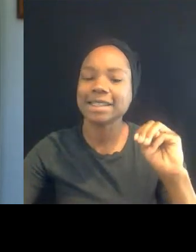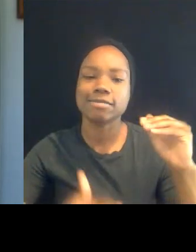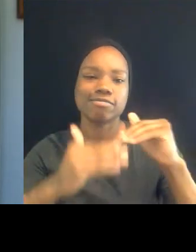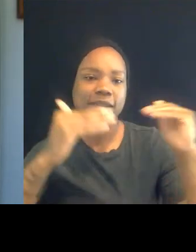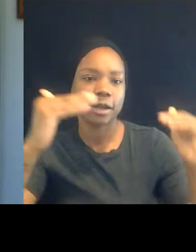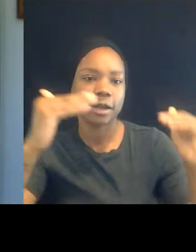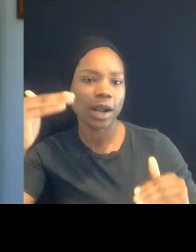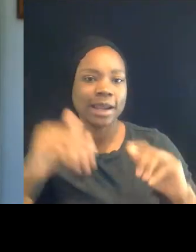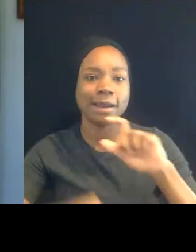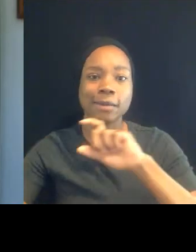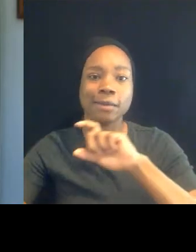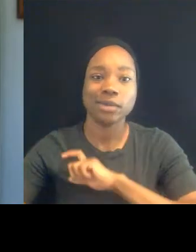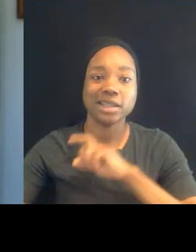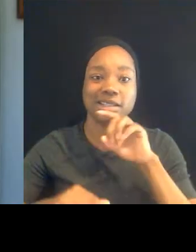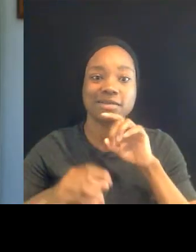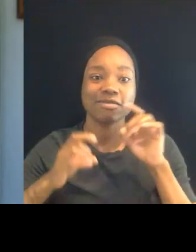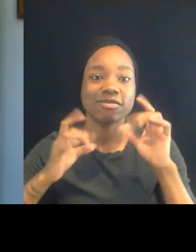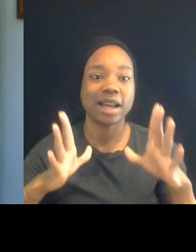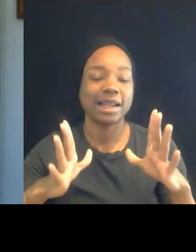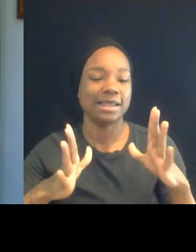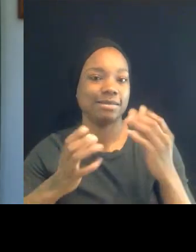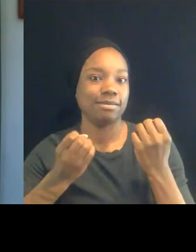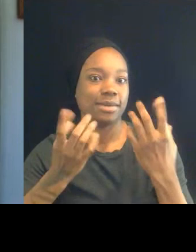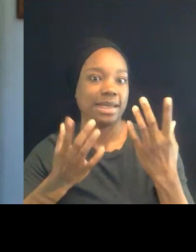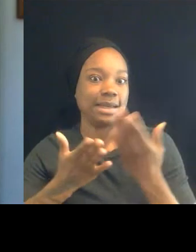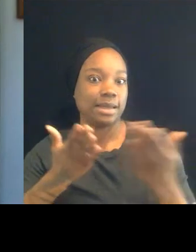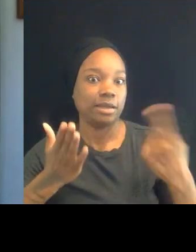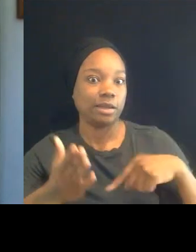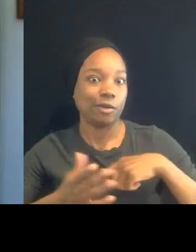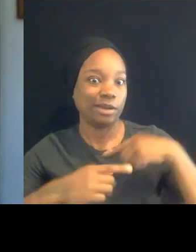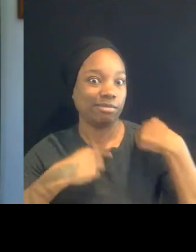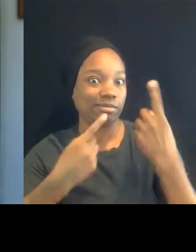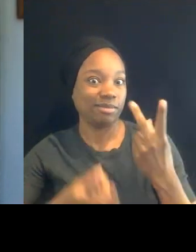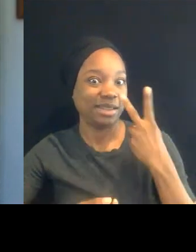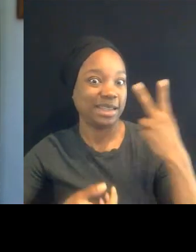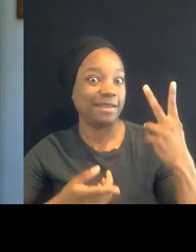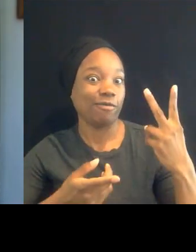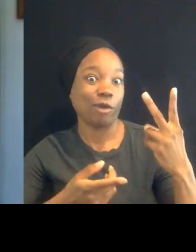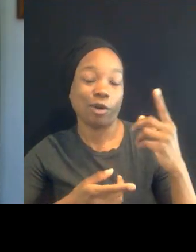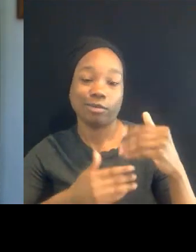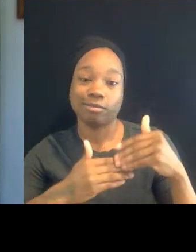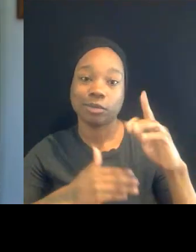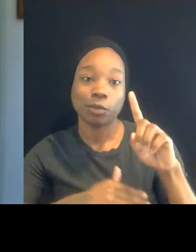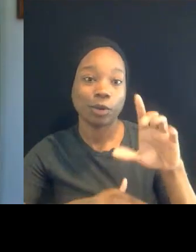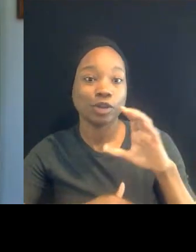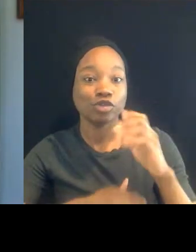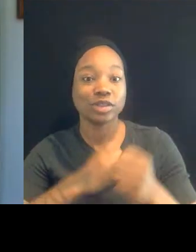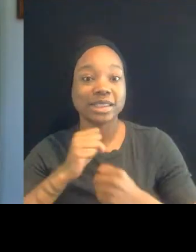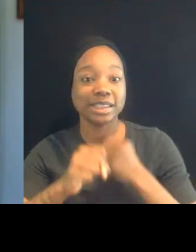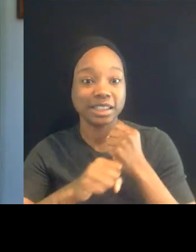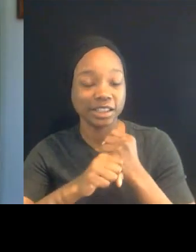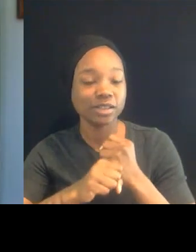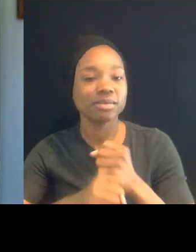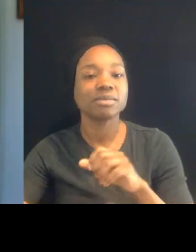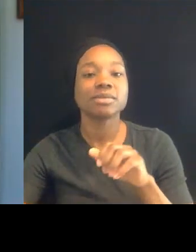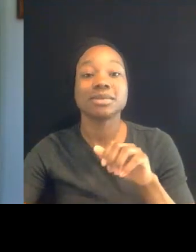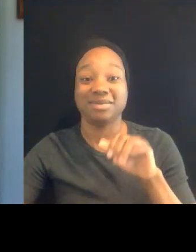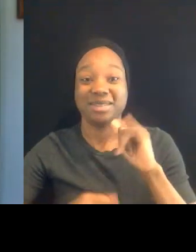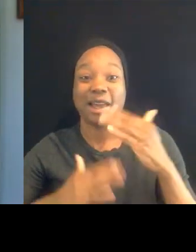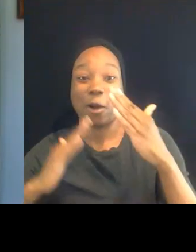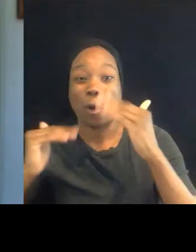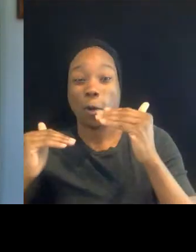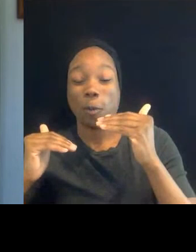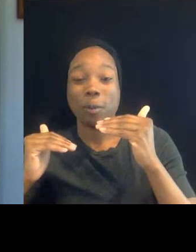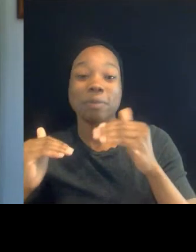centuries in this country over the last year, gave me a lot of hope. And at the same time, I think, I